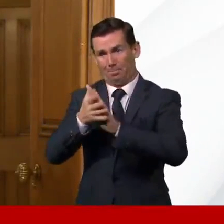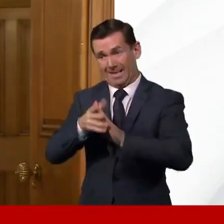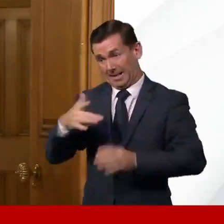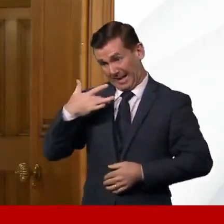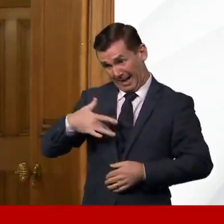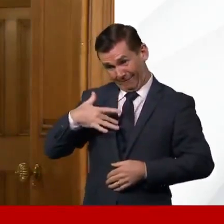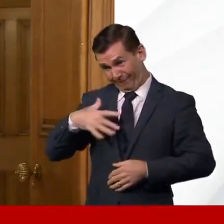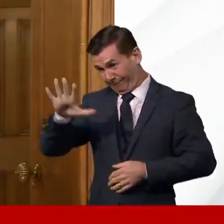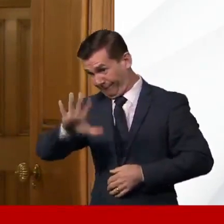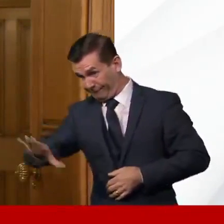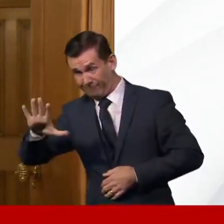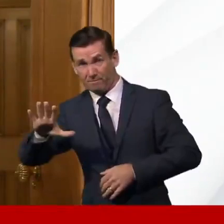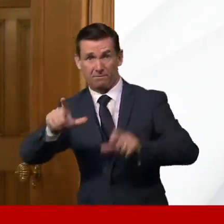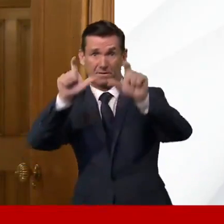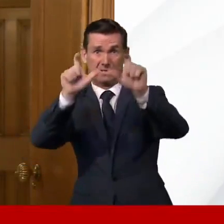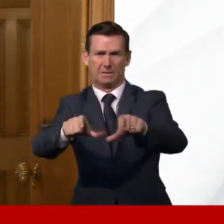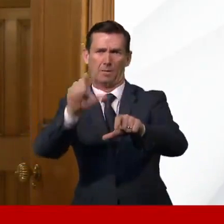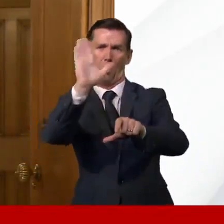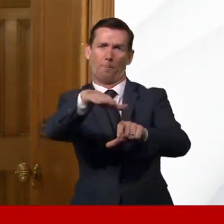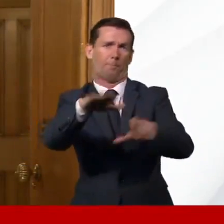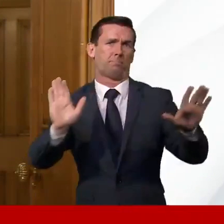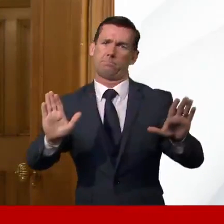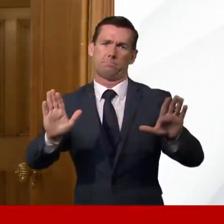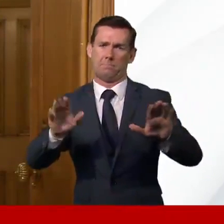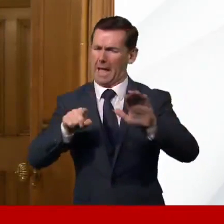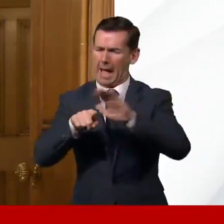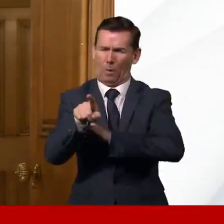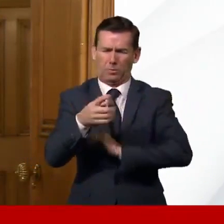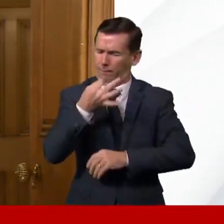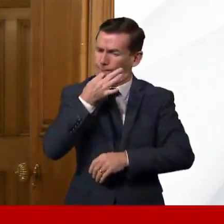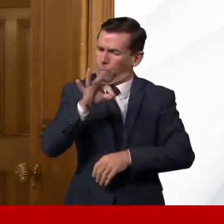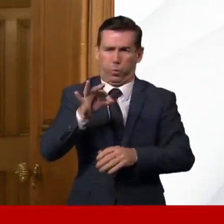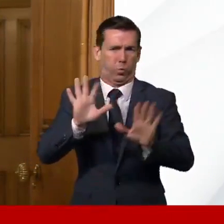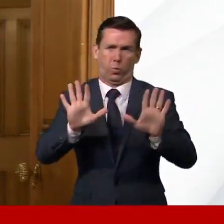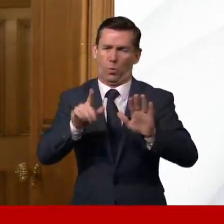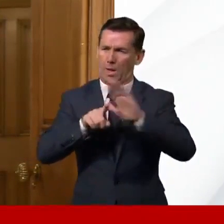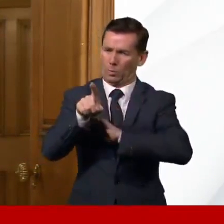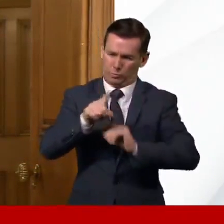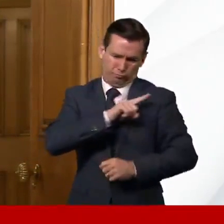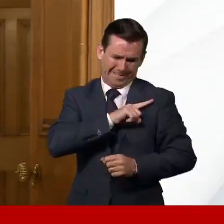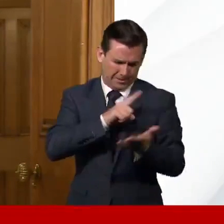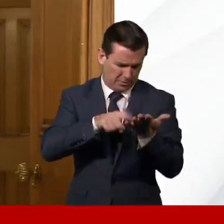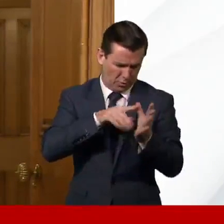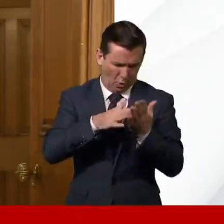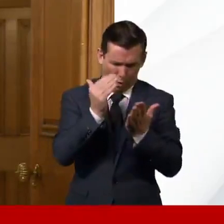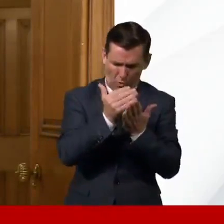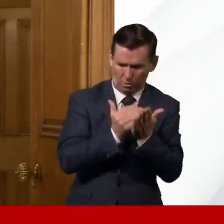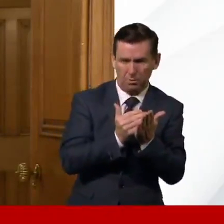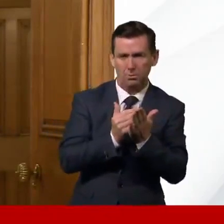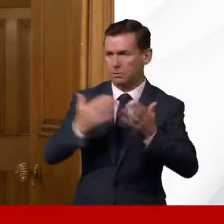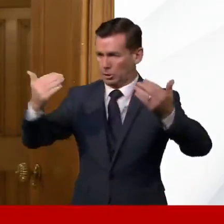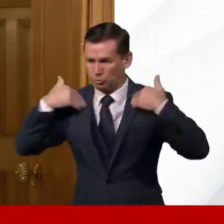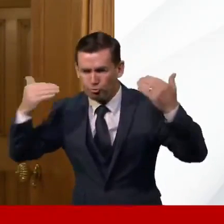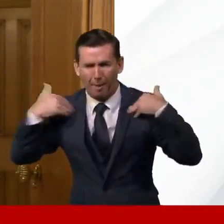areas must stay at home, apart from limited exemptions set out in law. Non-essential retail, indoor